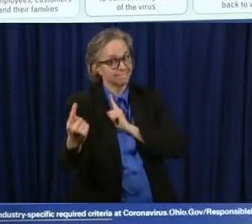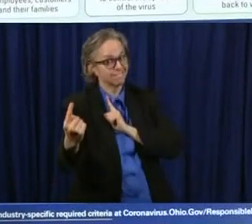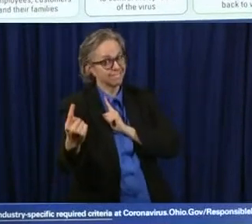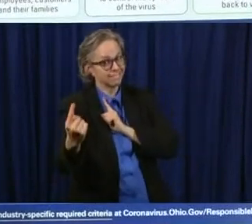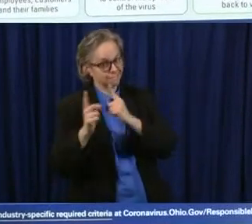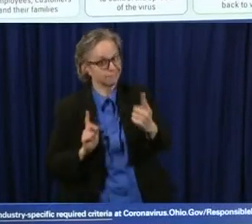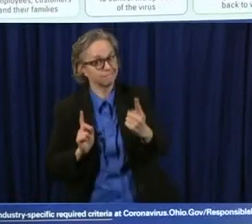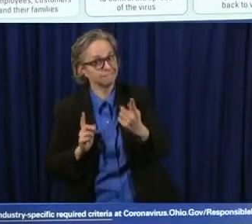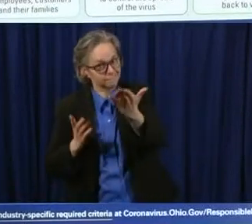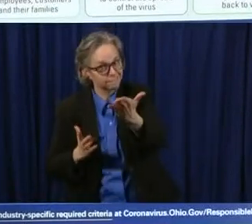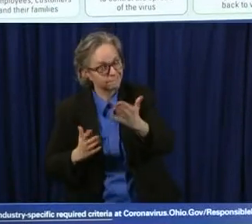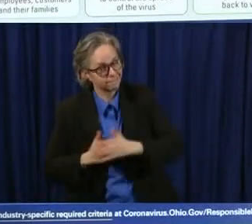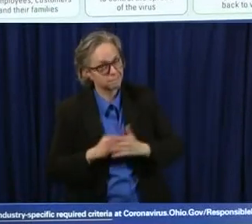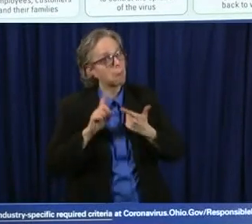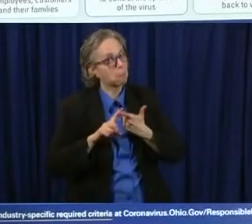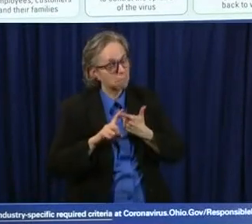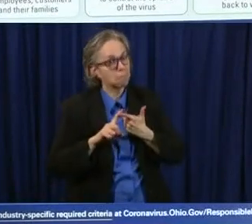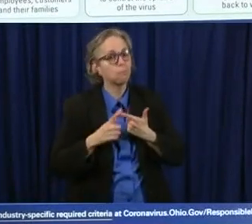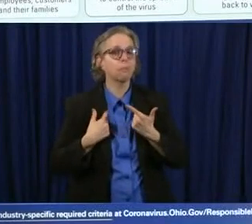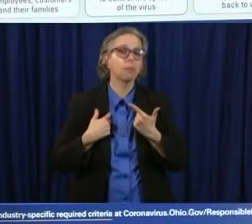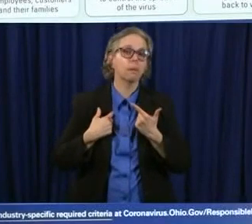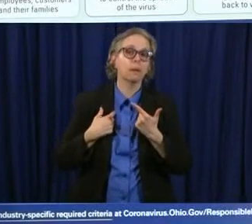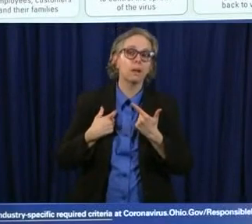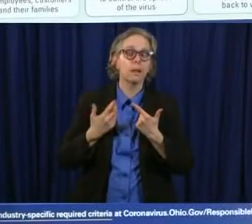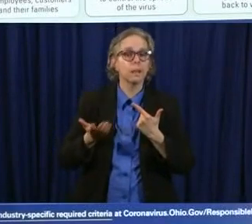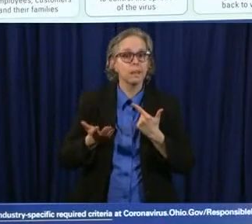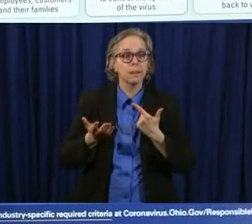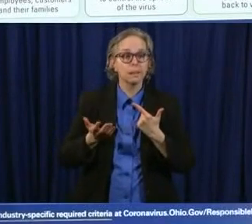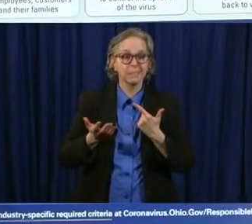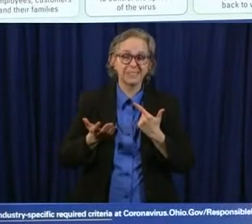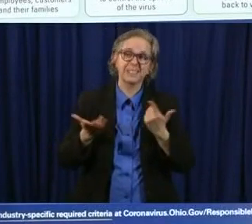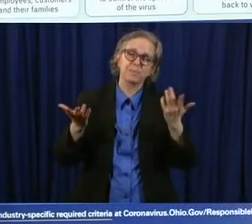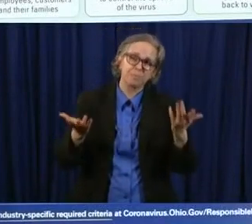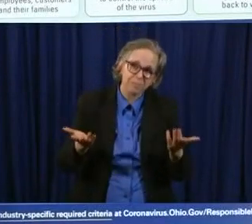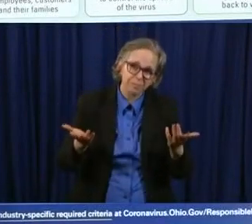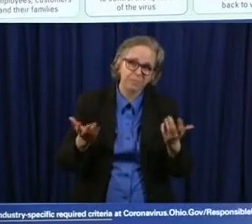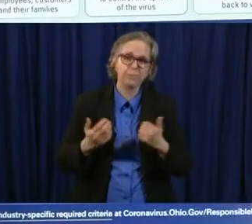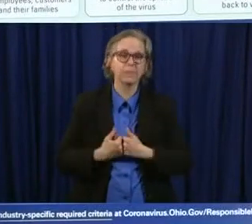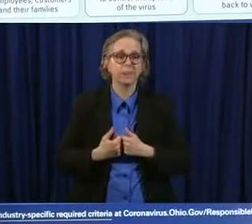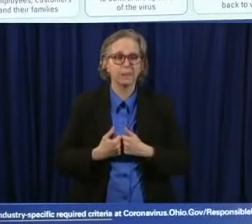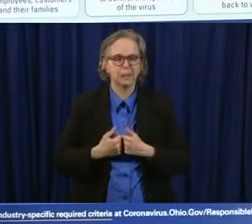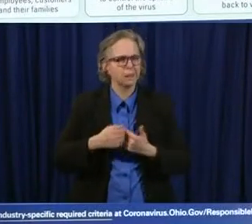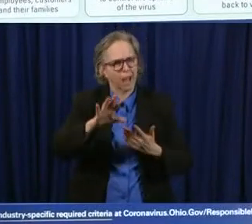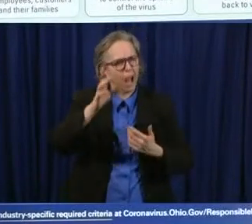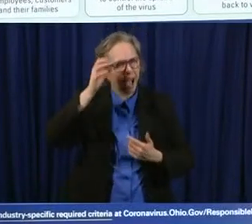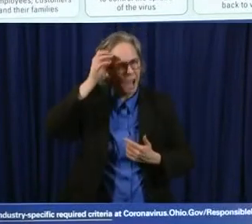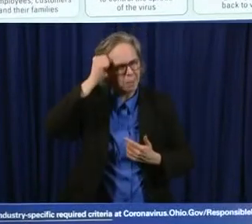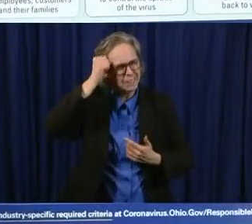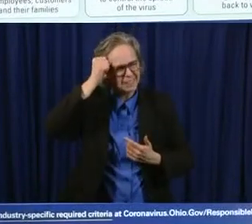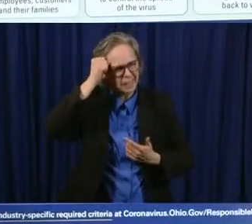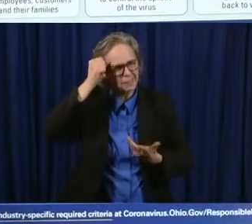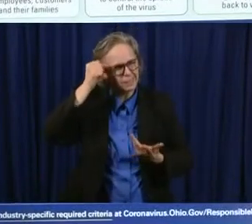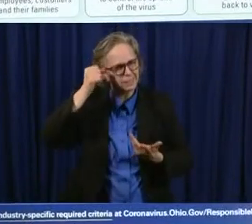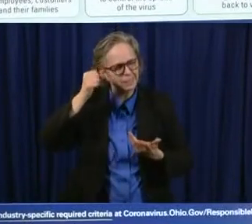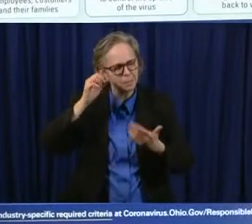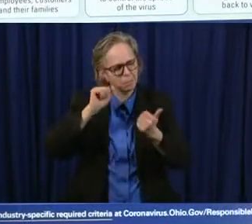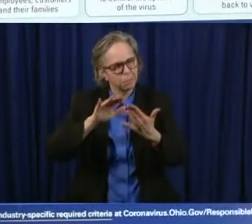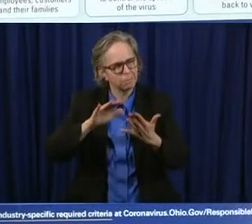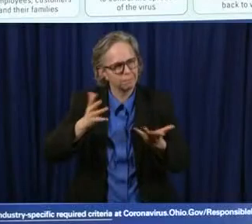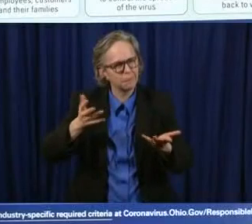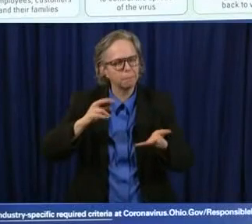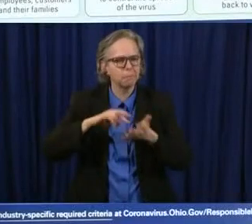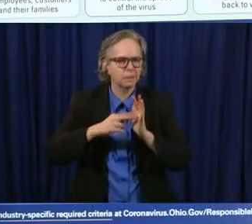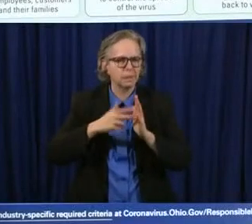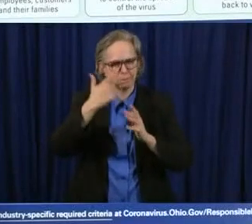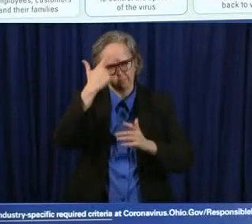in reality it is a common sense approach to how you deal with a situation